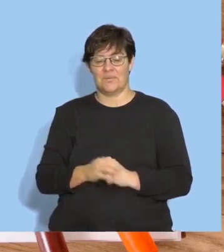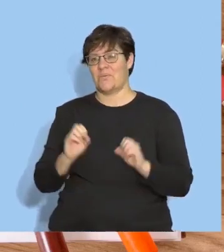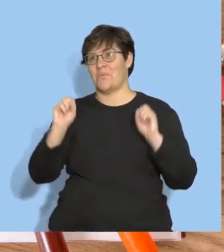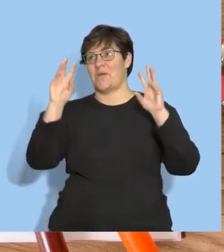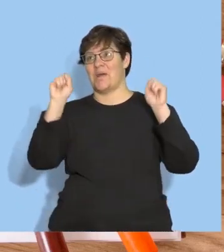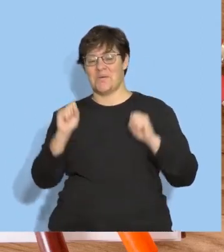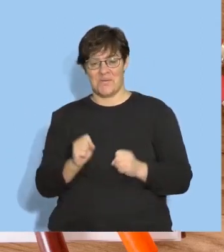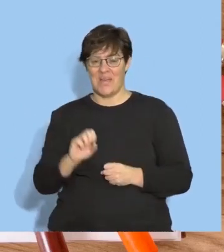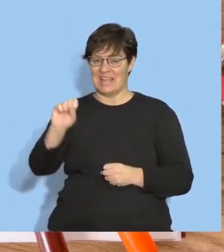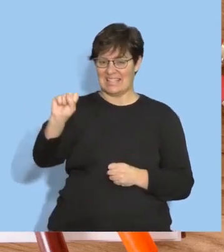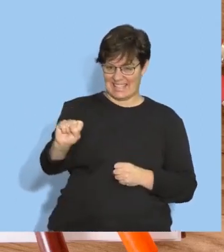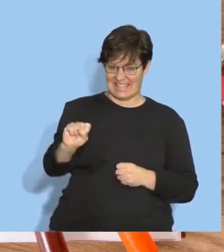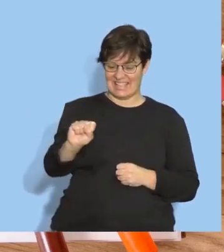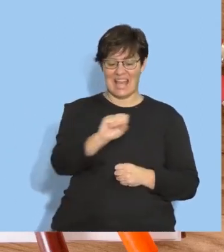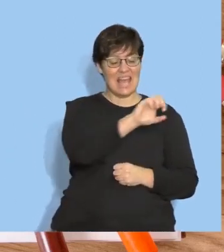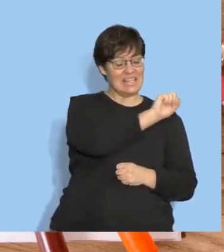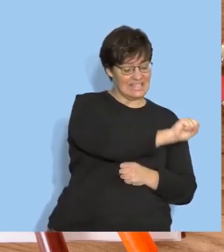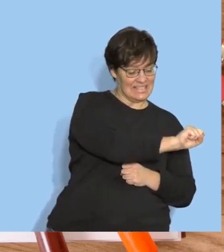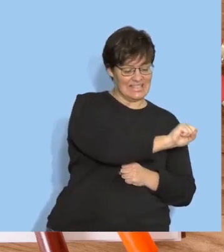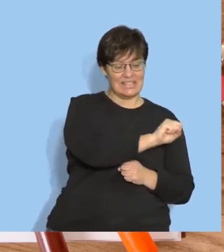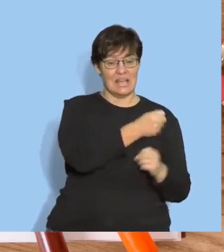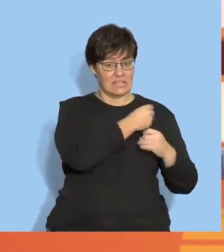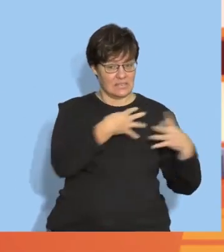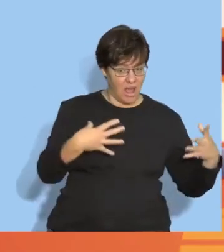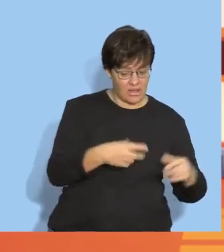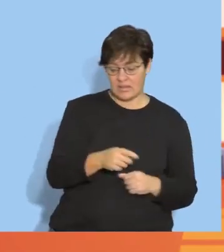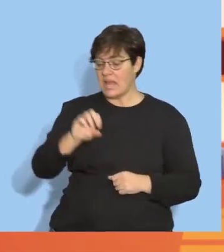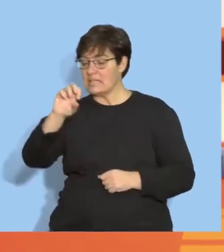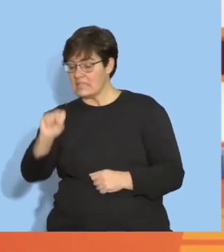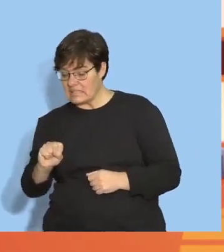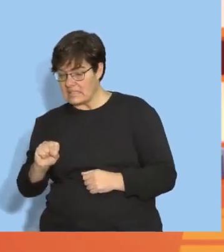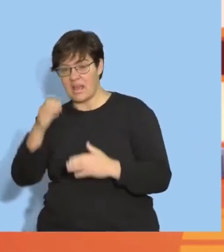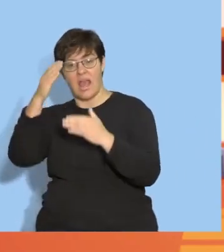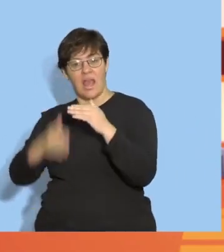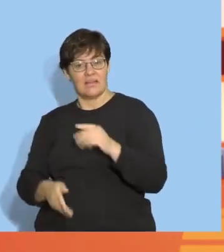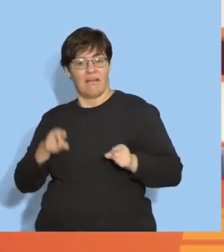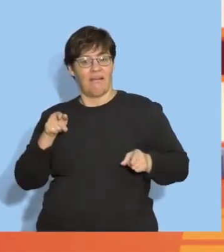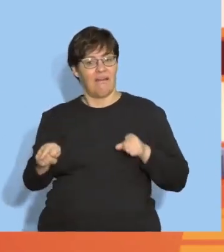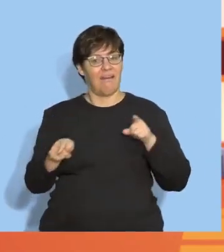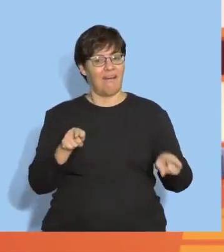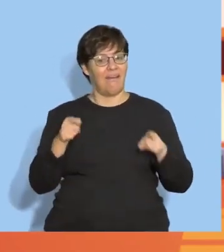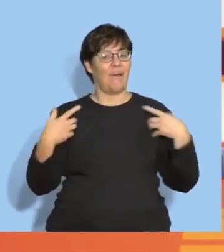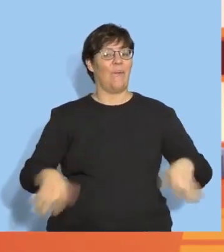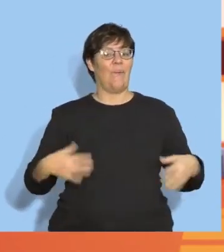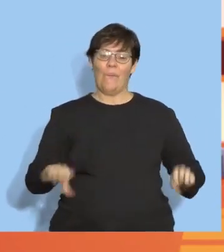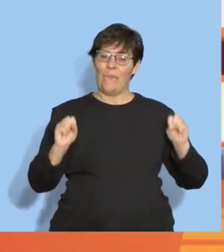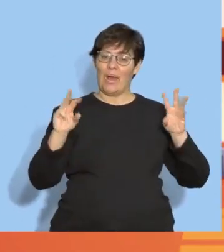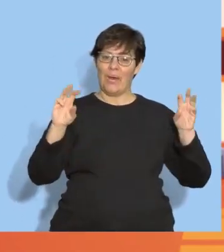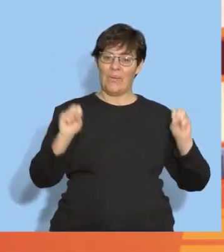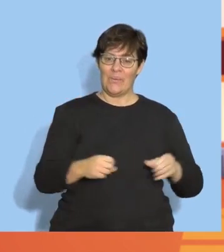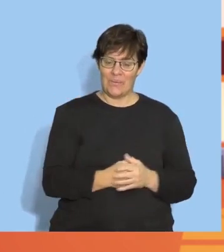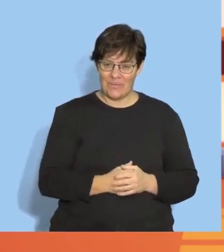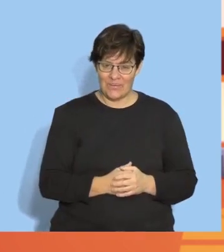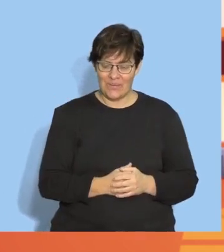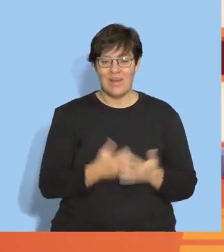Wow! The word socks has two sss sounds. One at the beginning and one at the end.